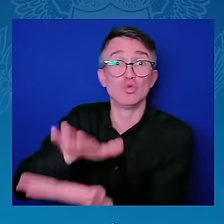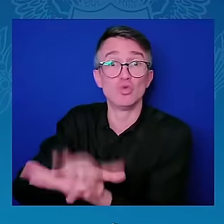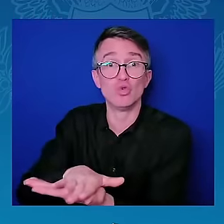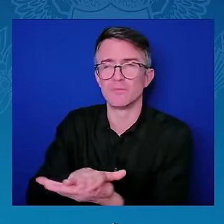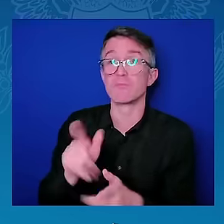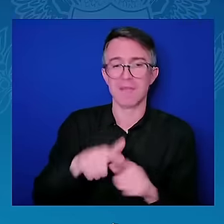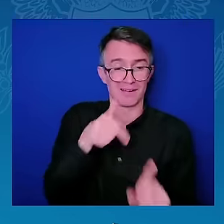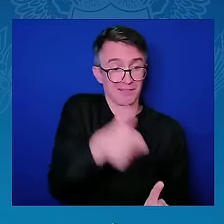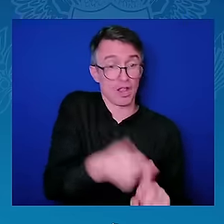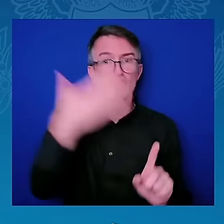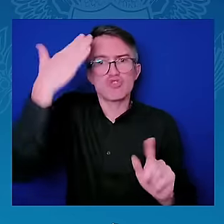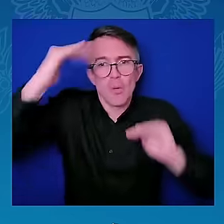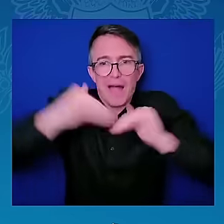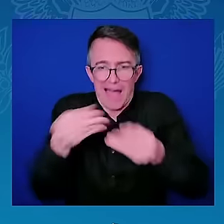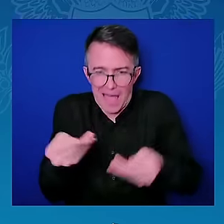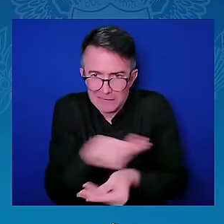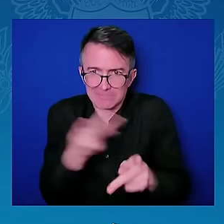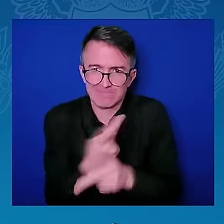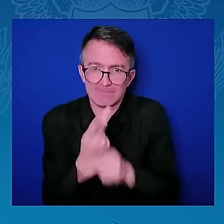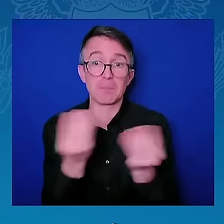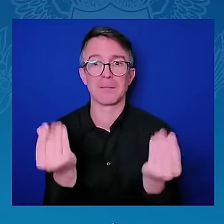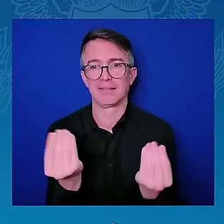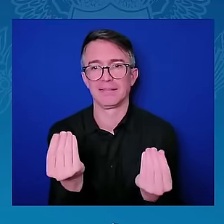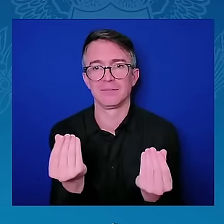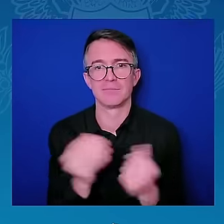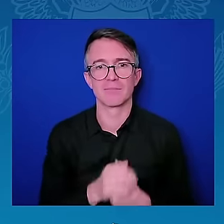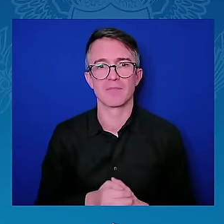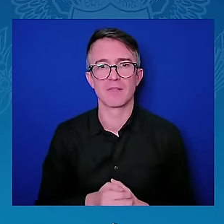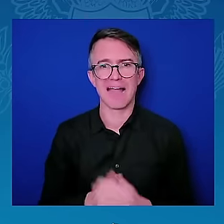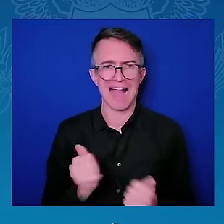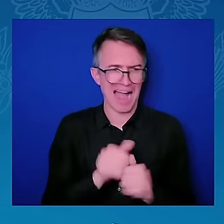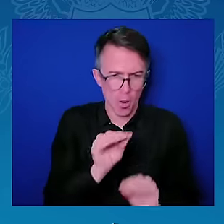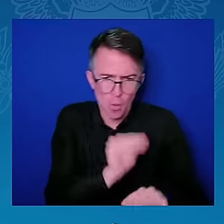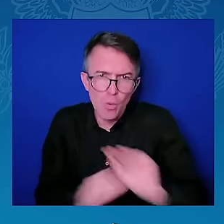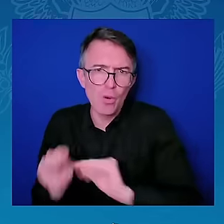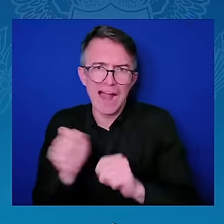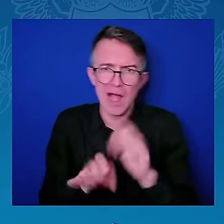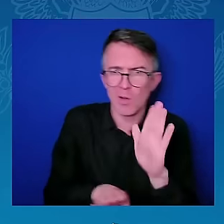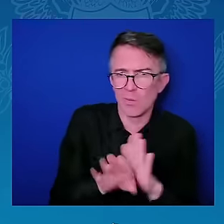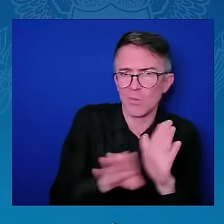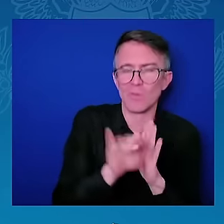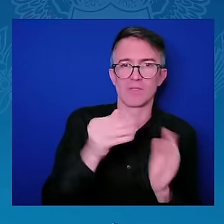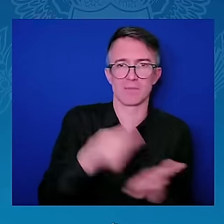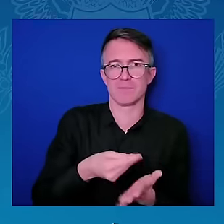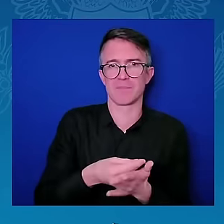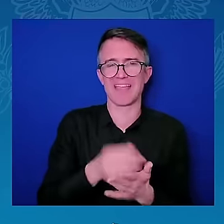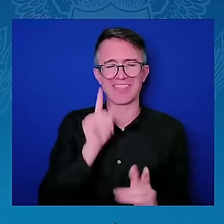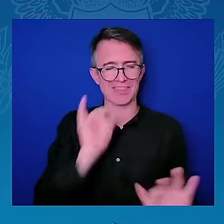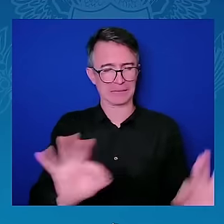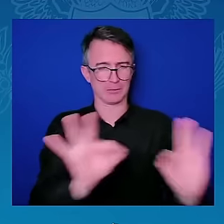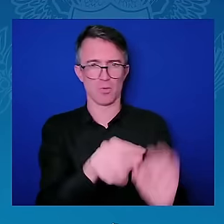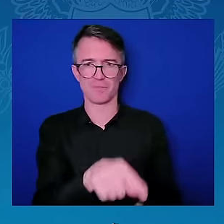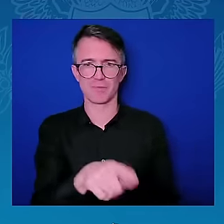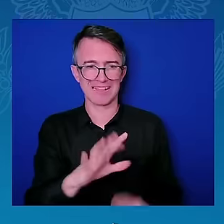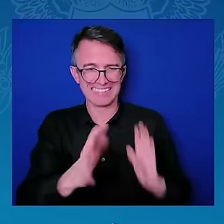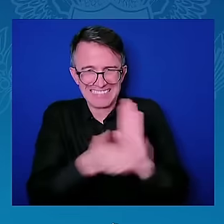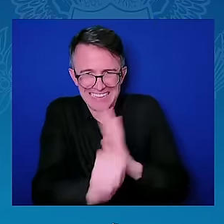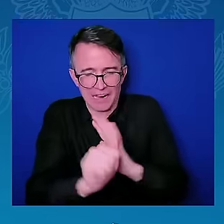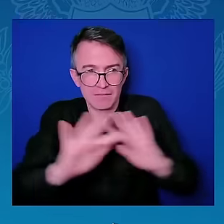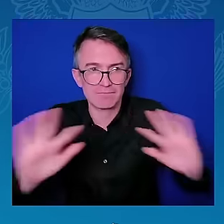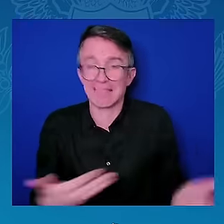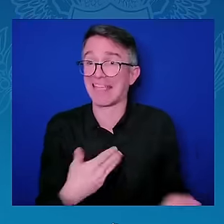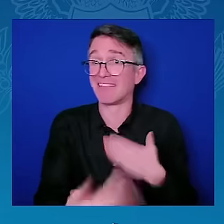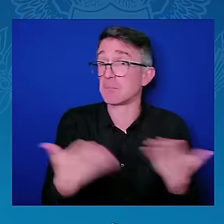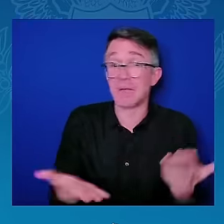and as a mechanism through which we can use the biggest resource we have in our young